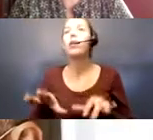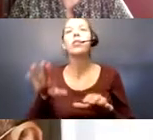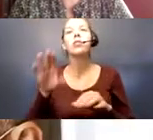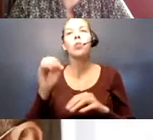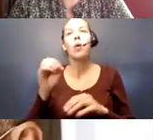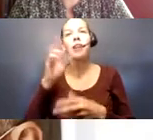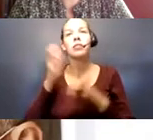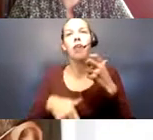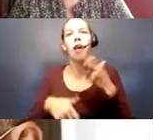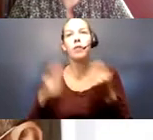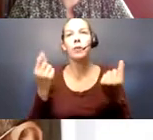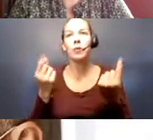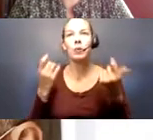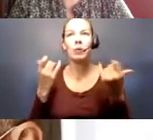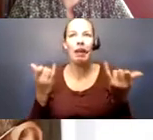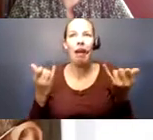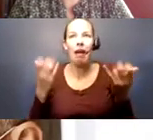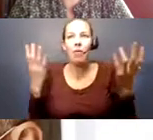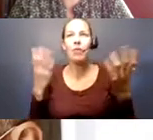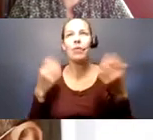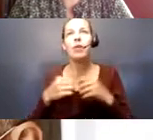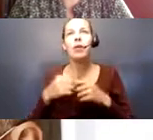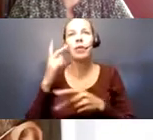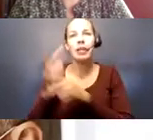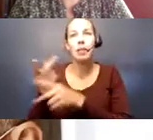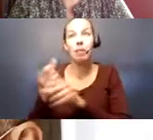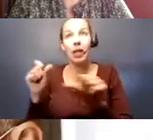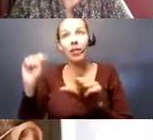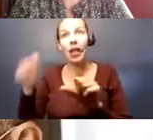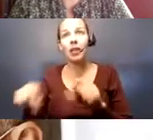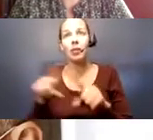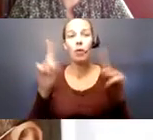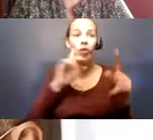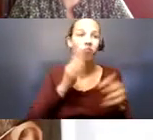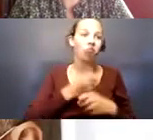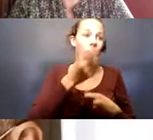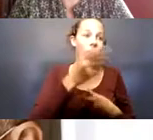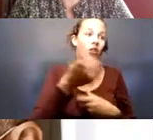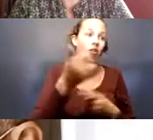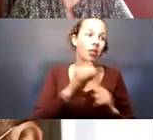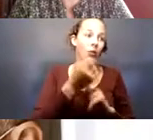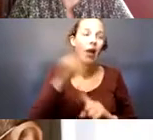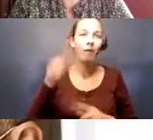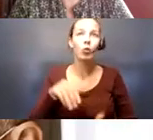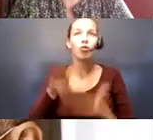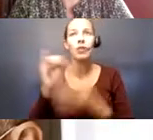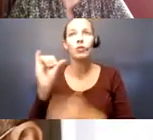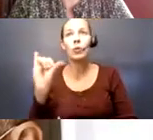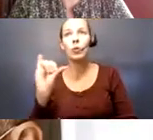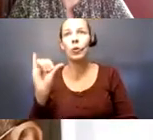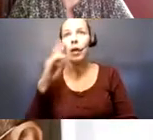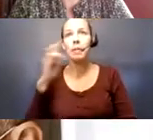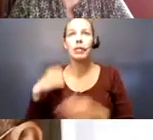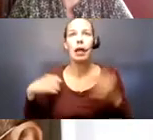that we're in right now is that we're keeping them safe by doing this, but we're also creating another situation that we have to address. Because it has